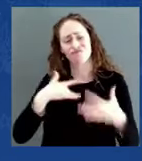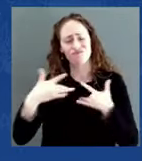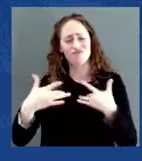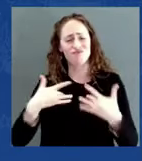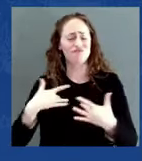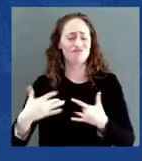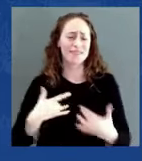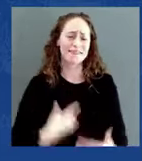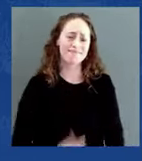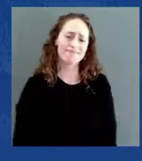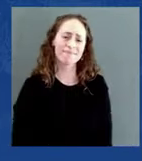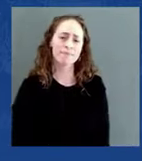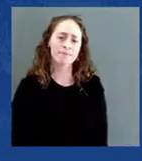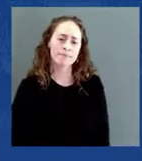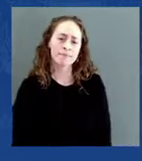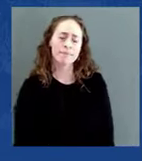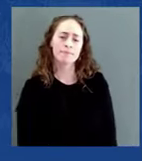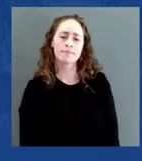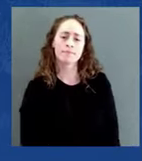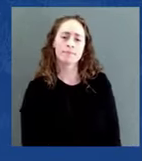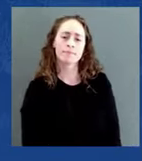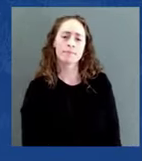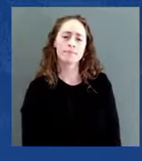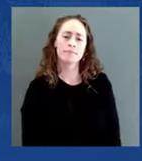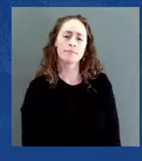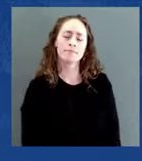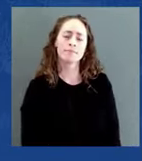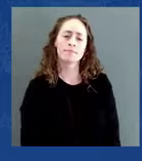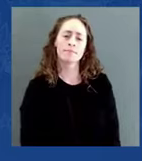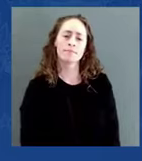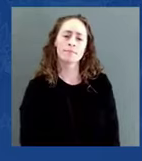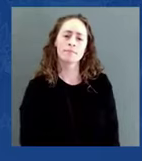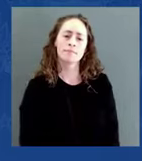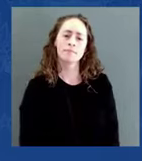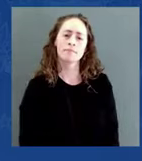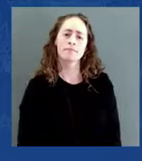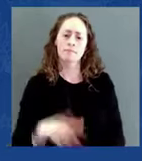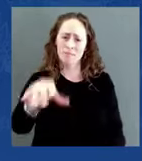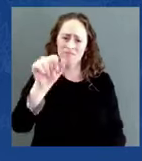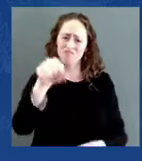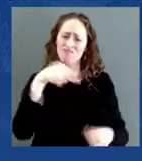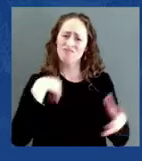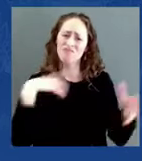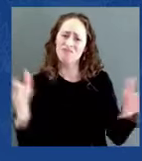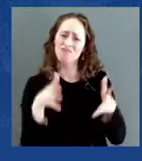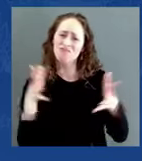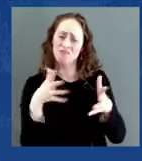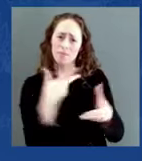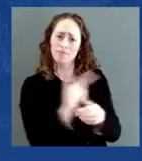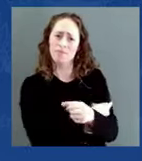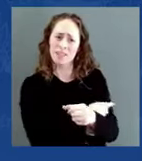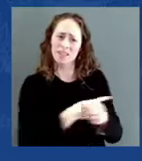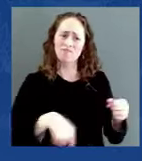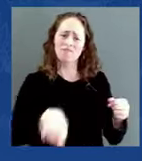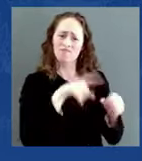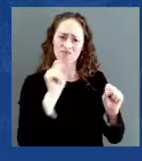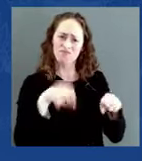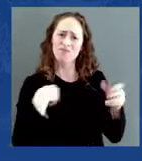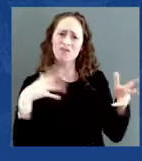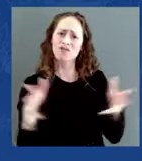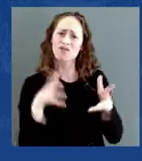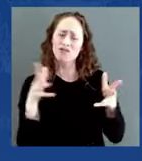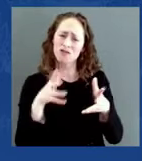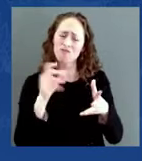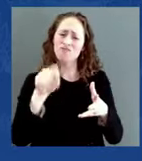five. We can't take take shortcuts with that scientific work, but I'll do everything in my power to support the